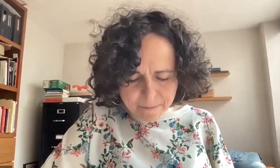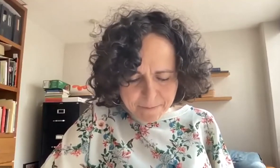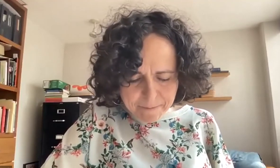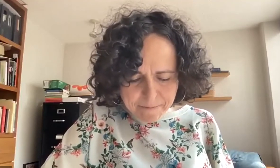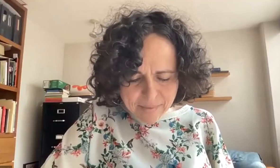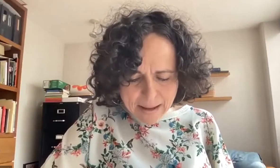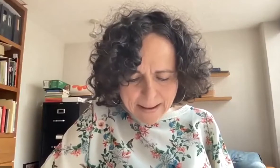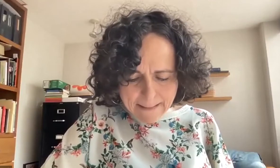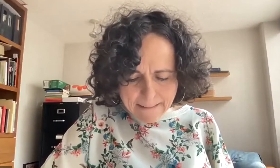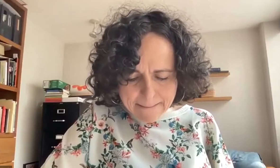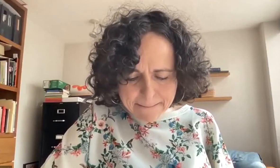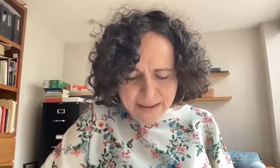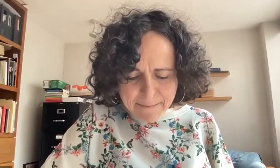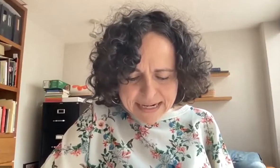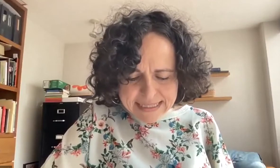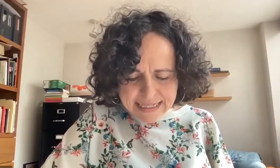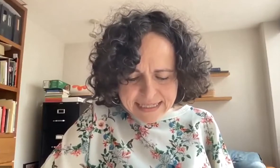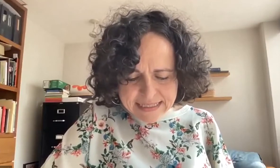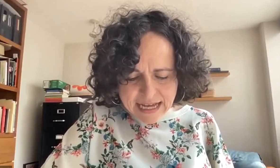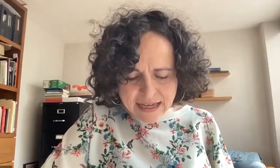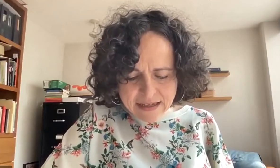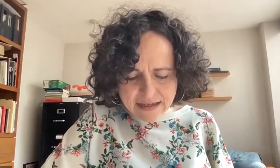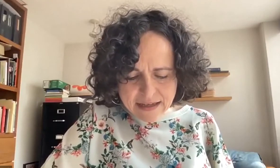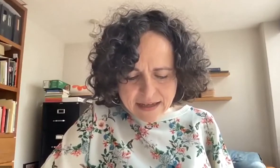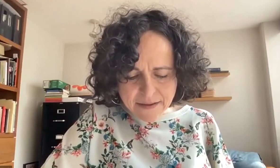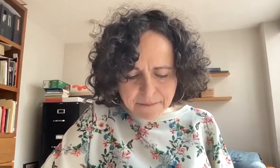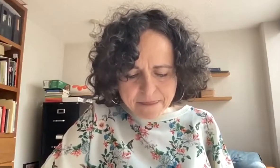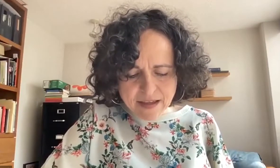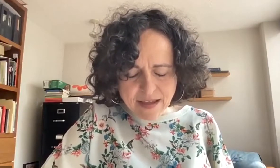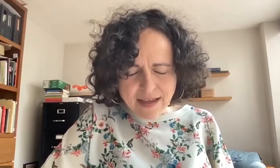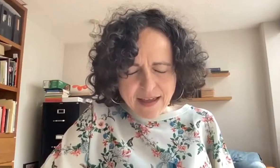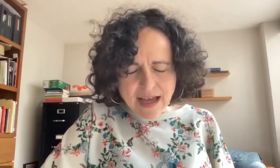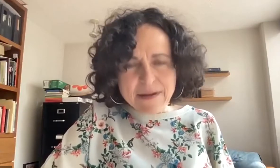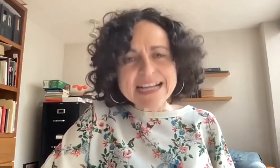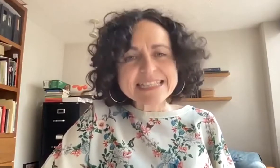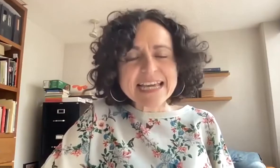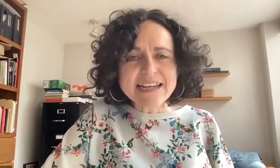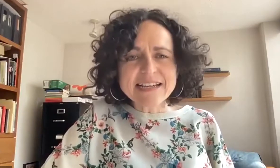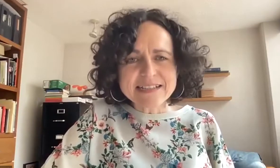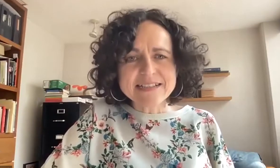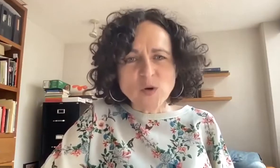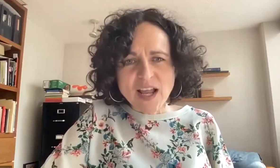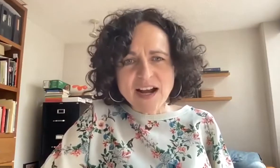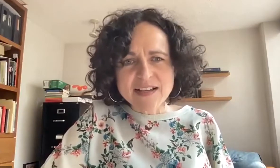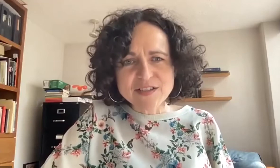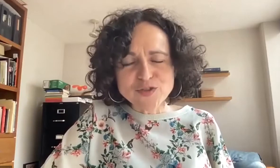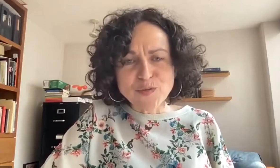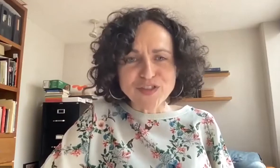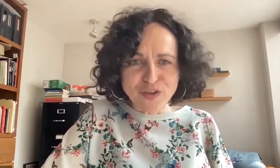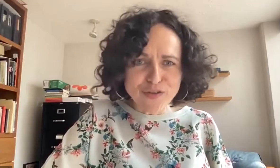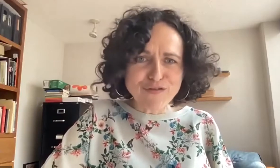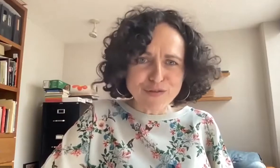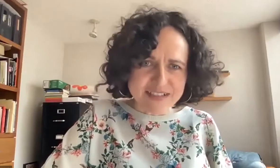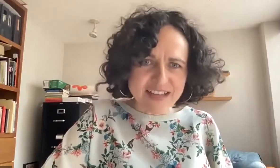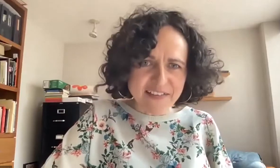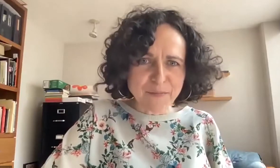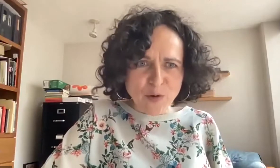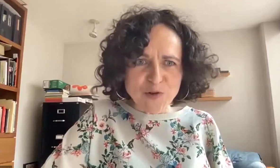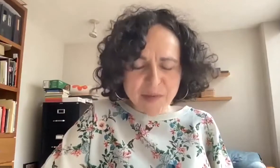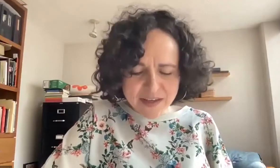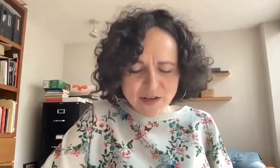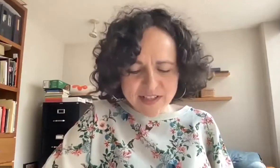rehab or group rehabilitation. I think that when we talk about